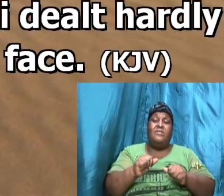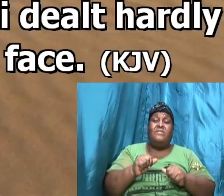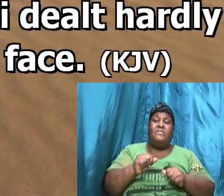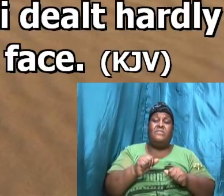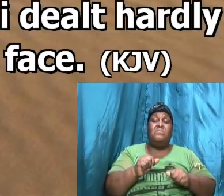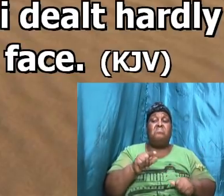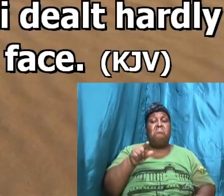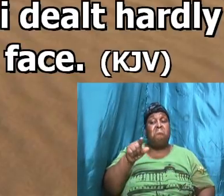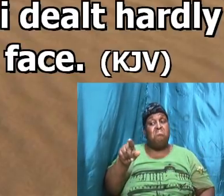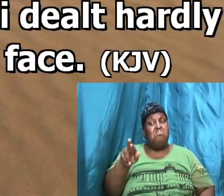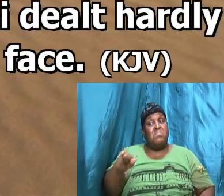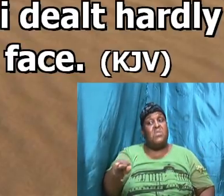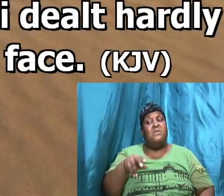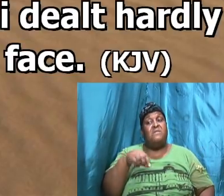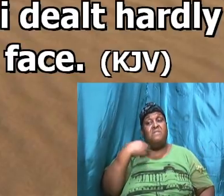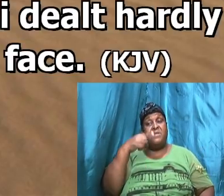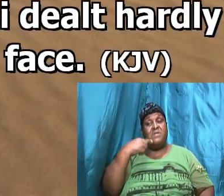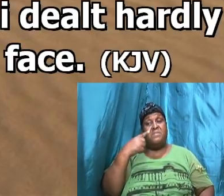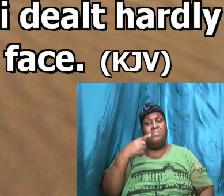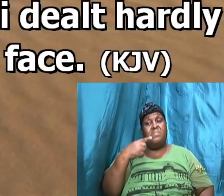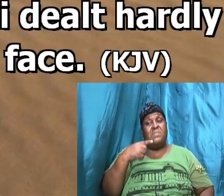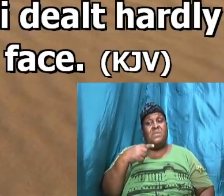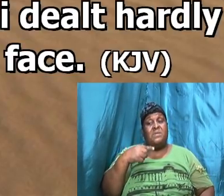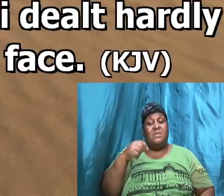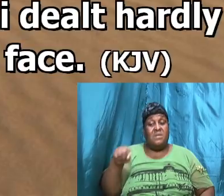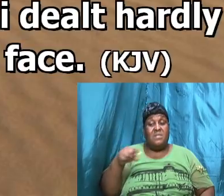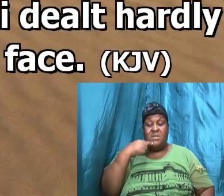this tells us that something was building up